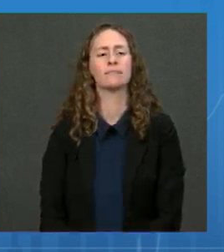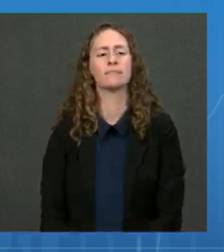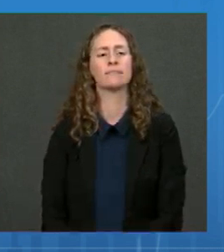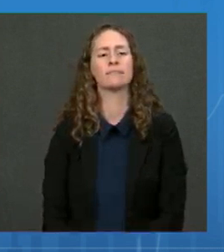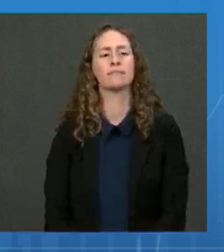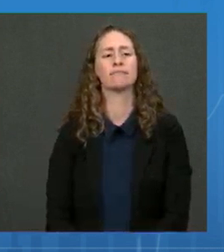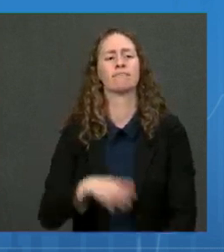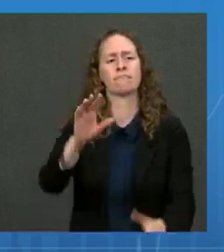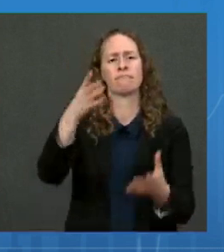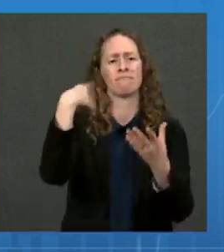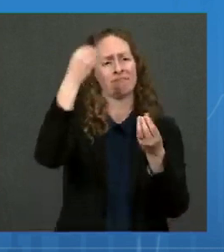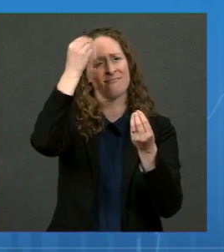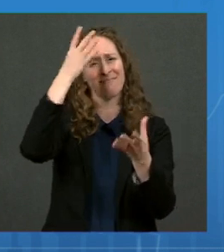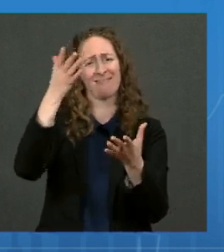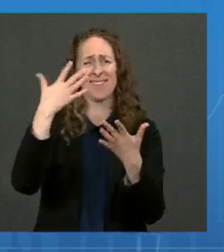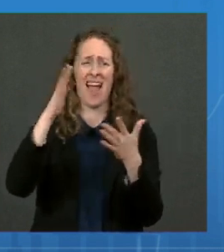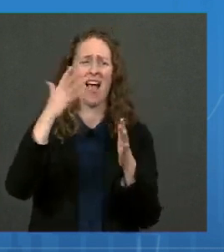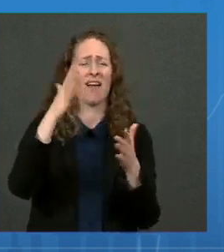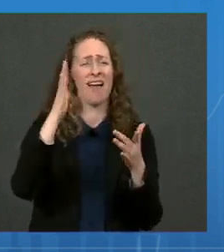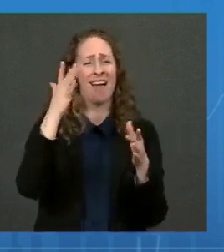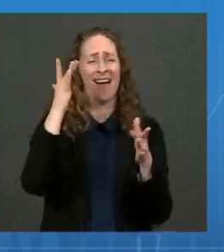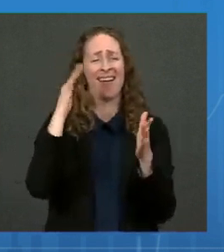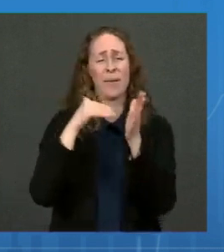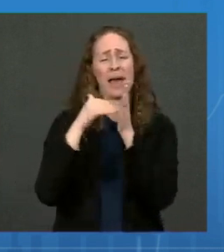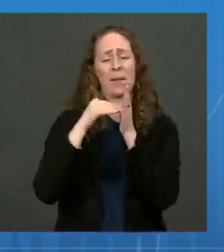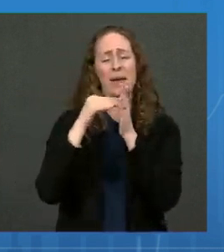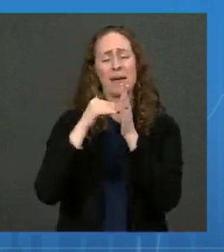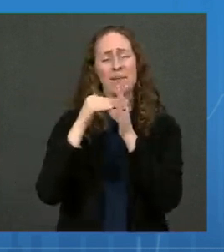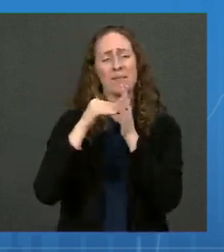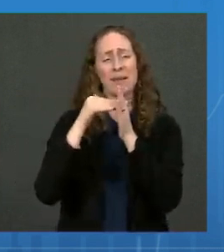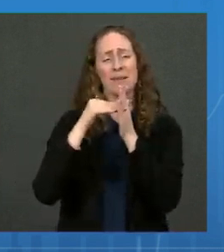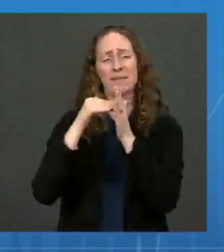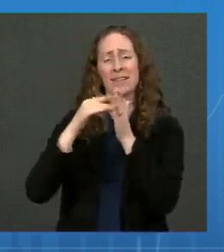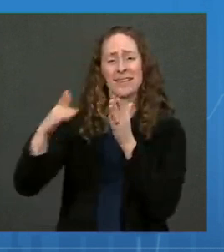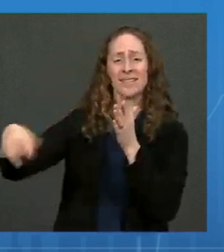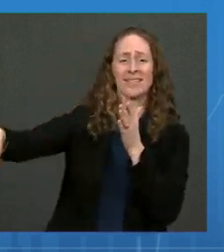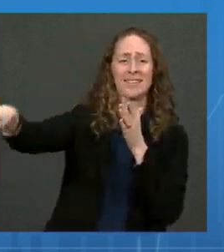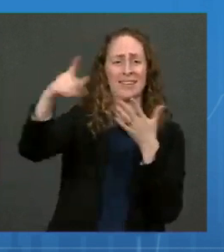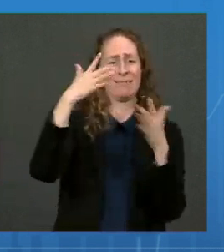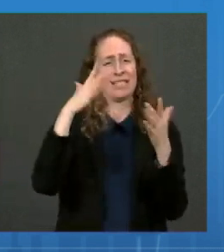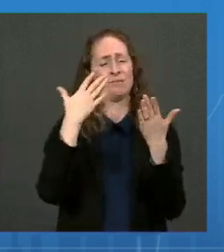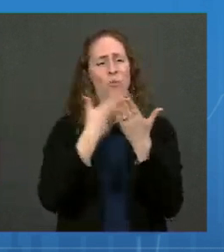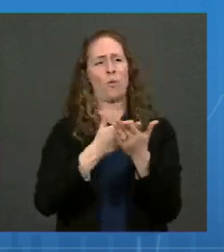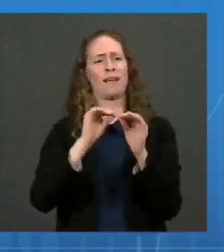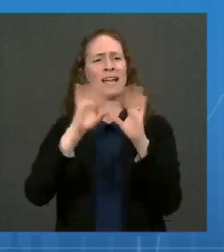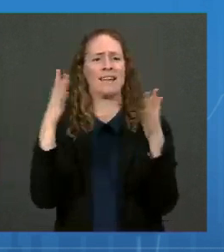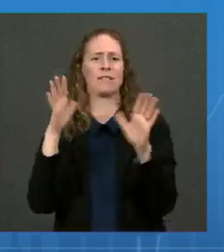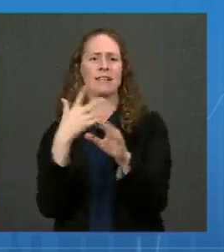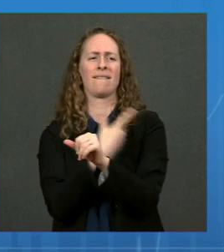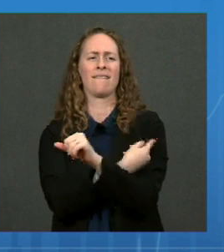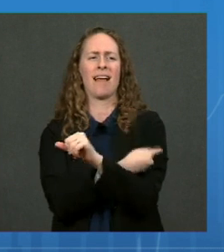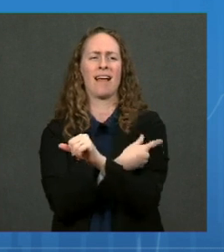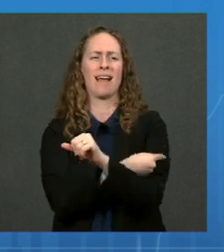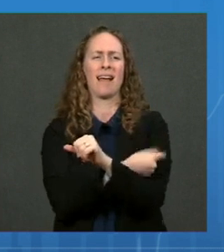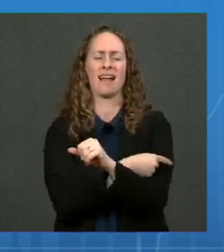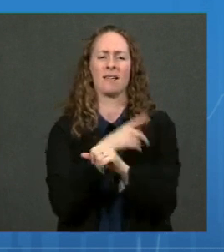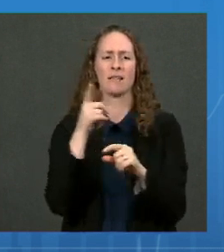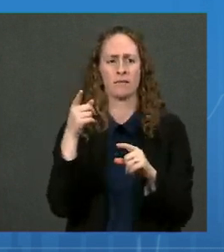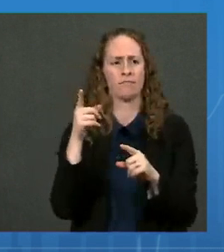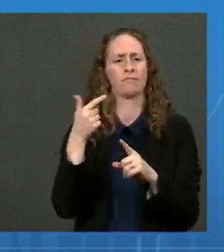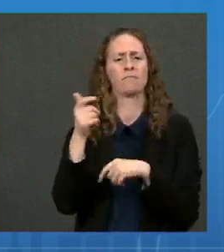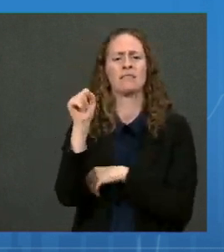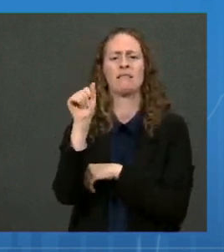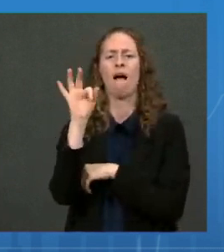hundreds and hundreds and hundreds of millions of vaccinations that we've had, the safety of these vaccines have been